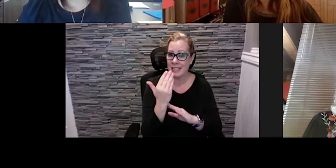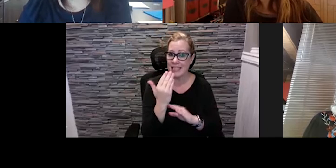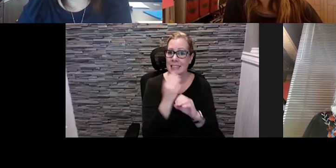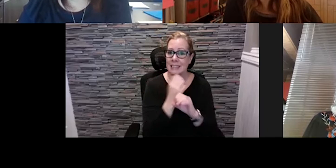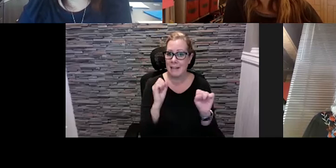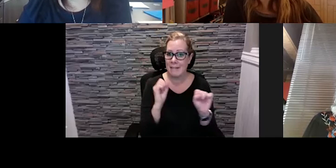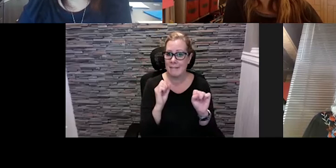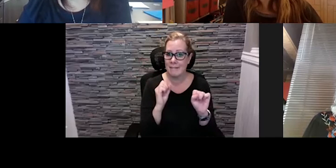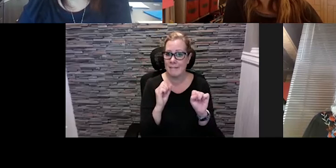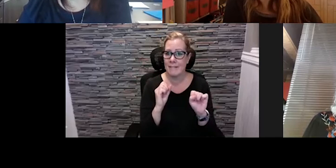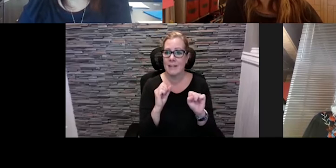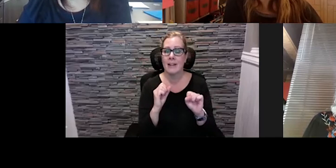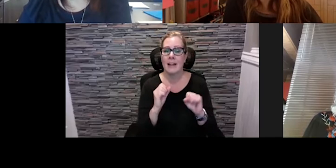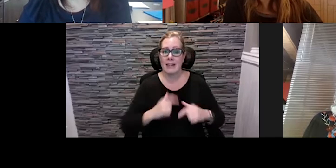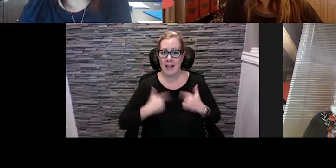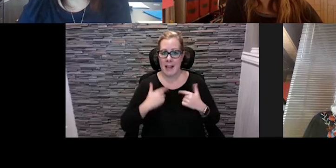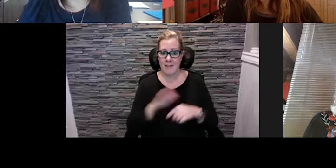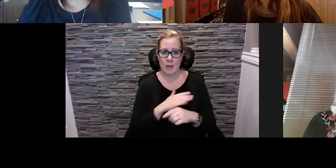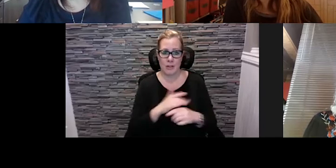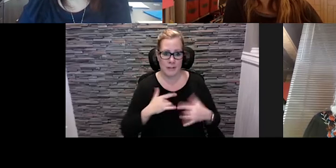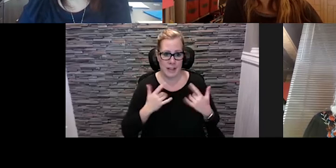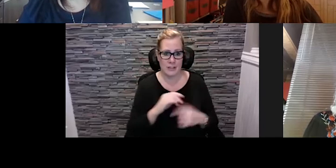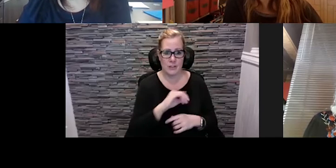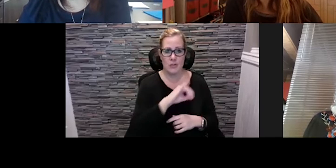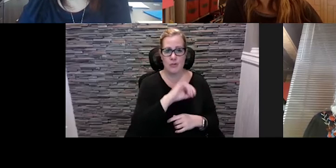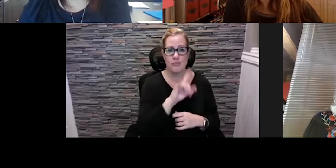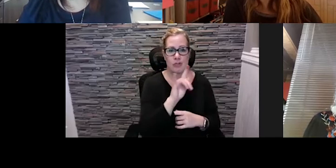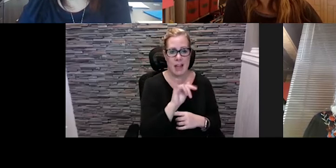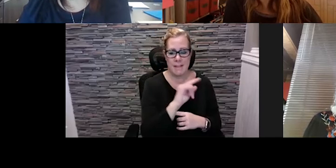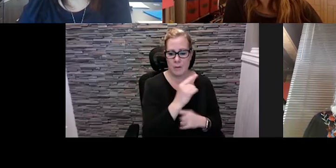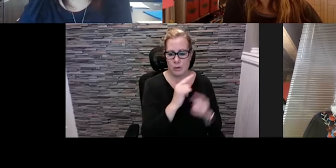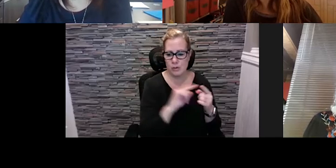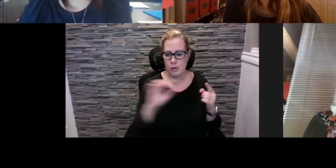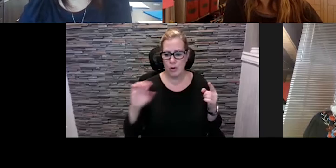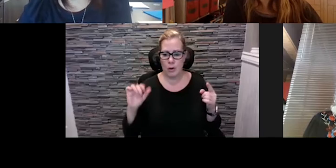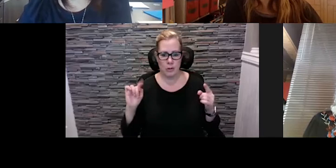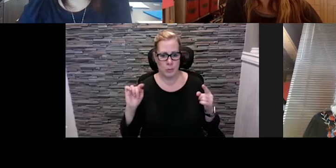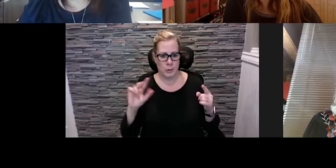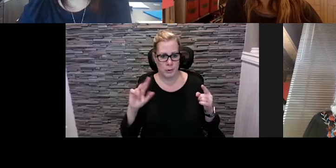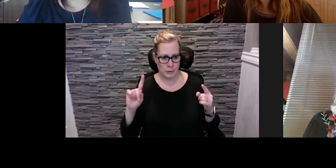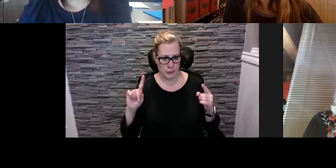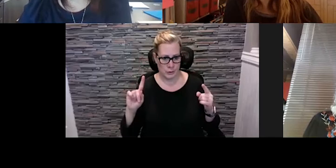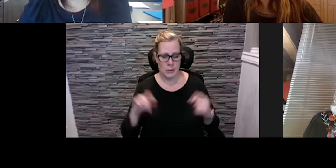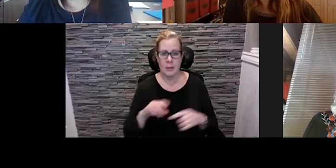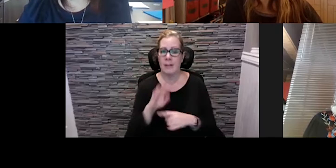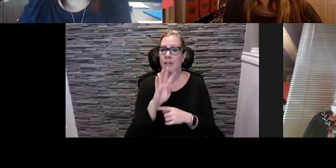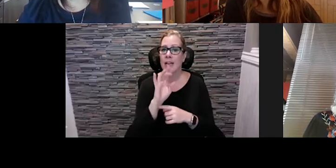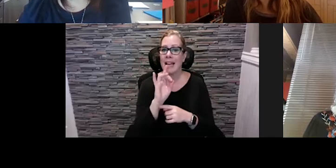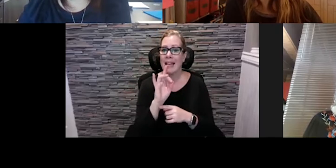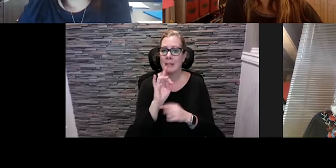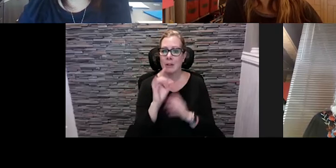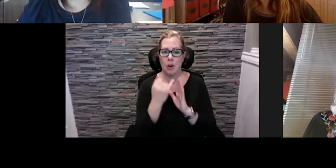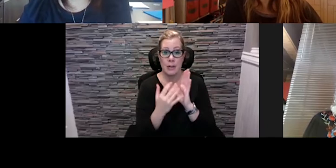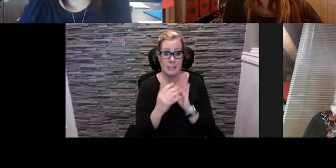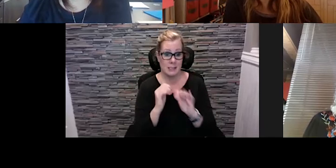events from july 1st to october 31st and um 48 artist performances took place